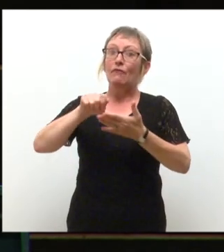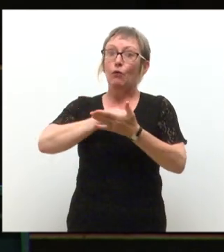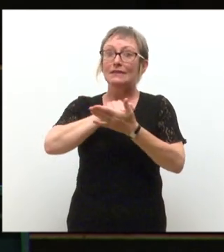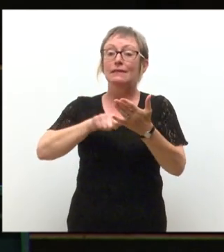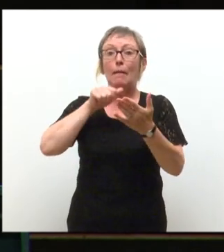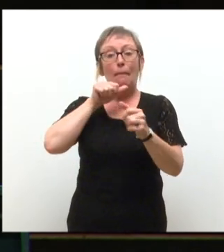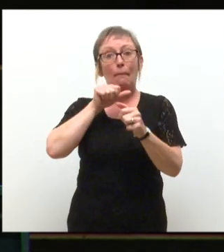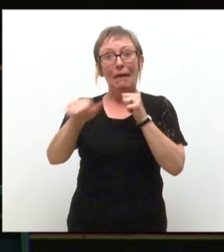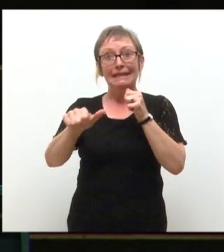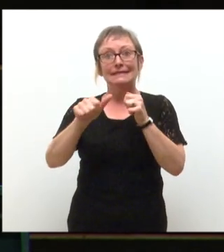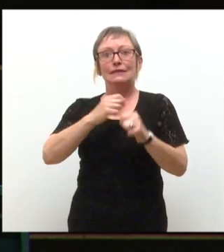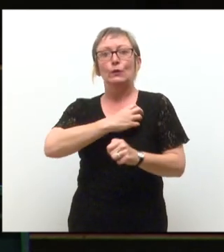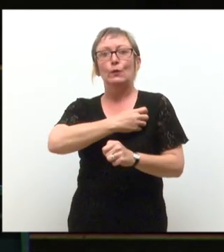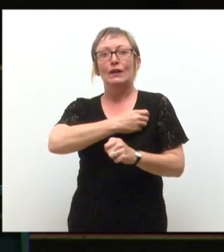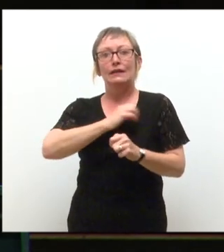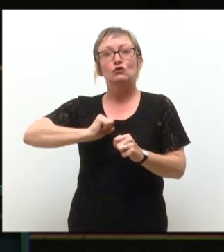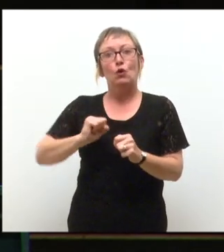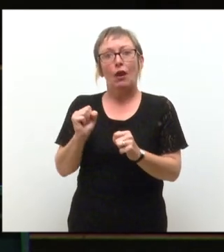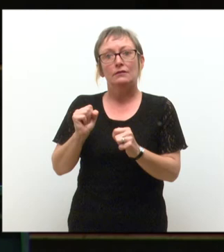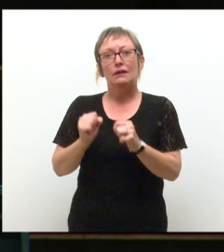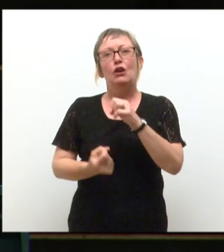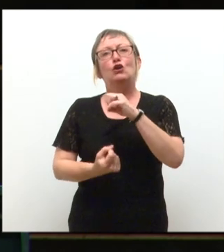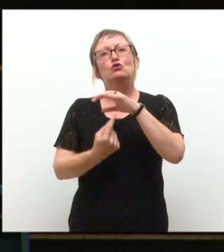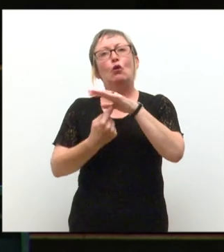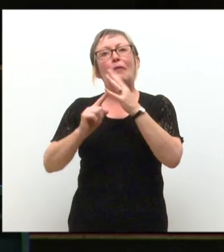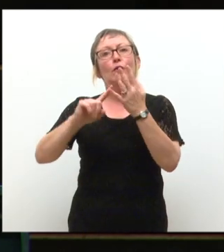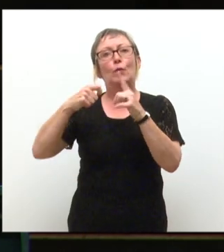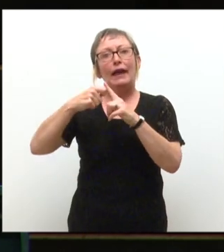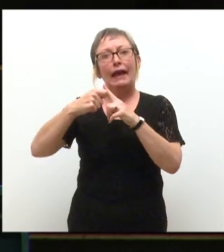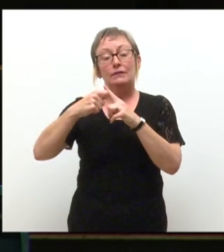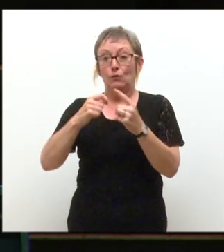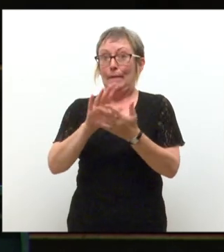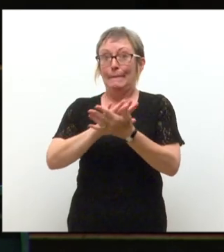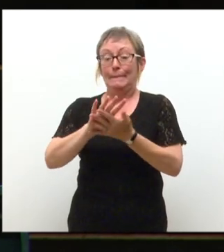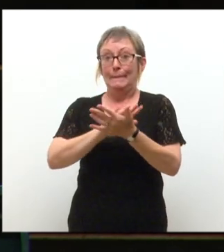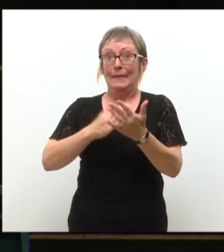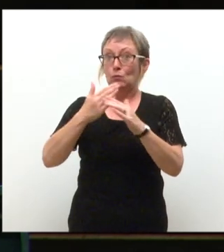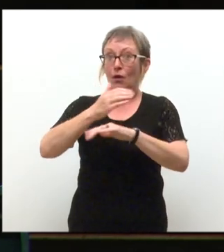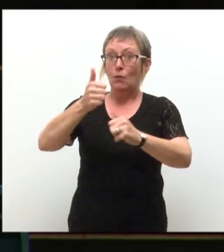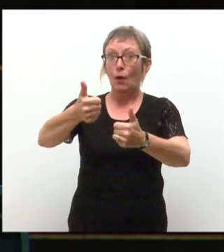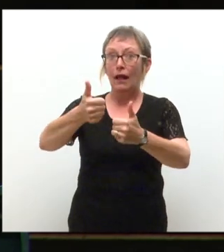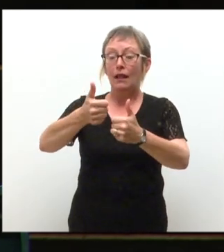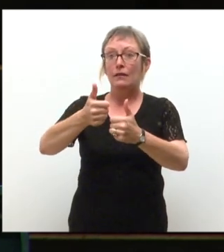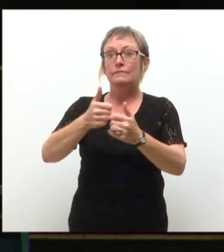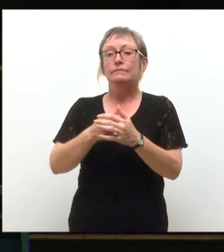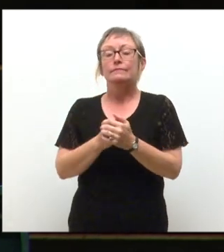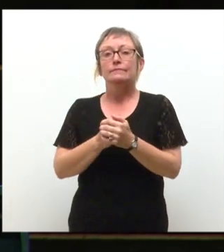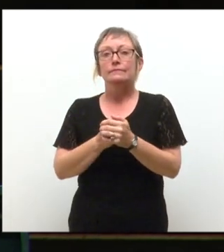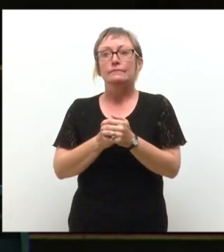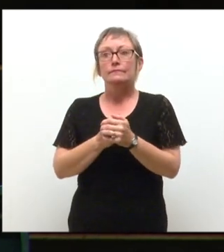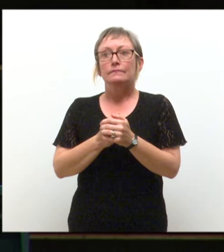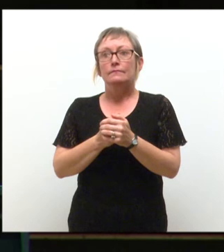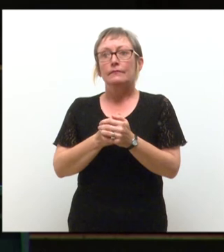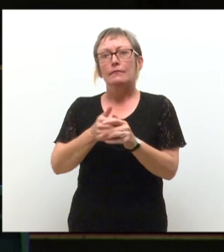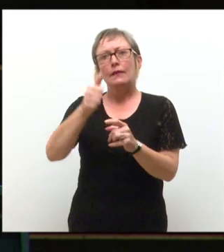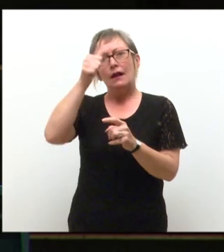now, and one of the top in the UK. I can guarantee you we are doing something right. A few words though to pay attention now. I know that